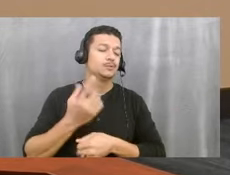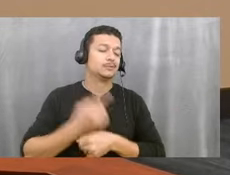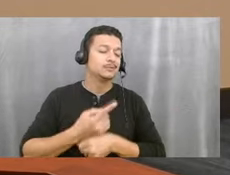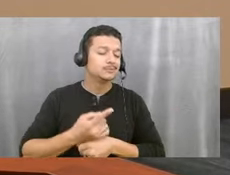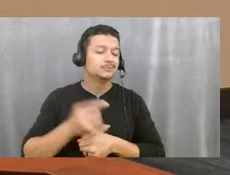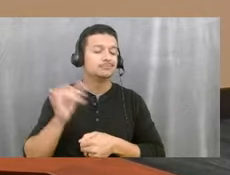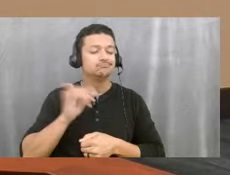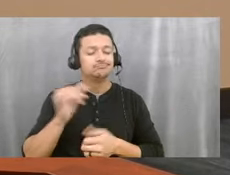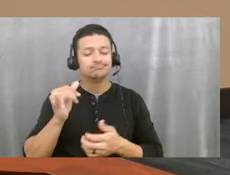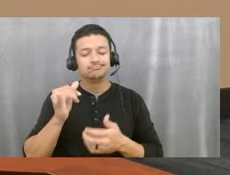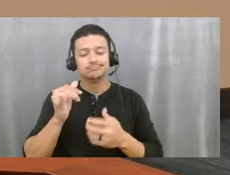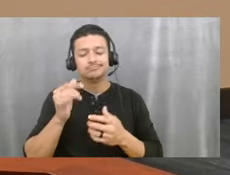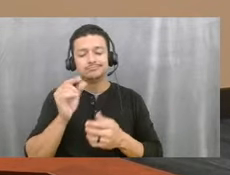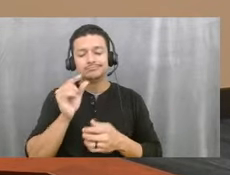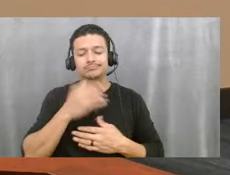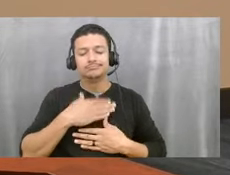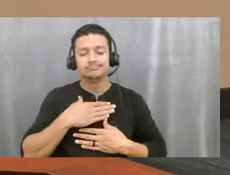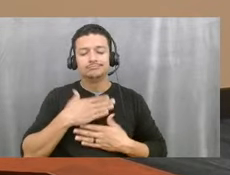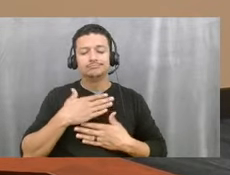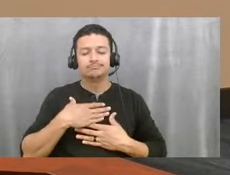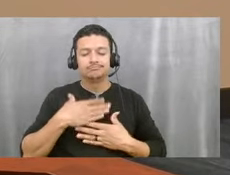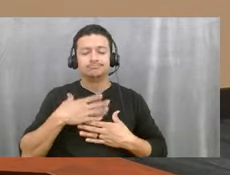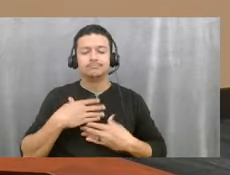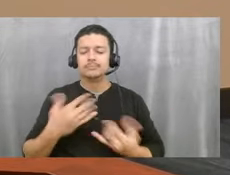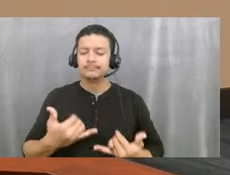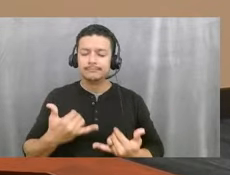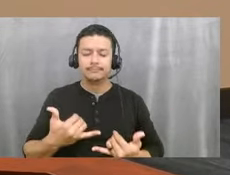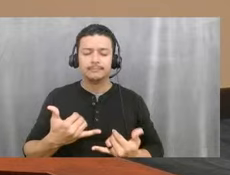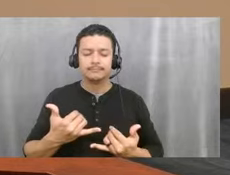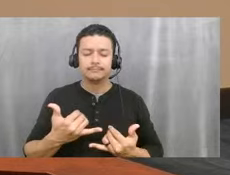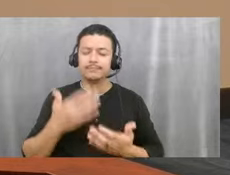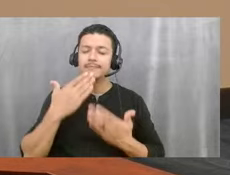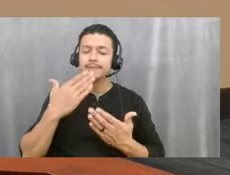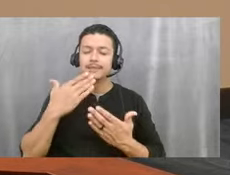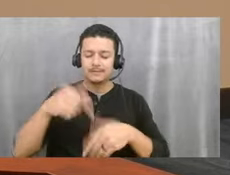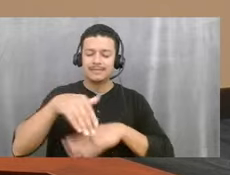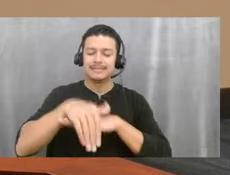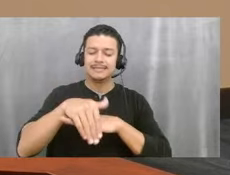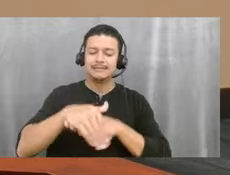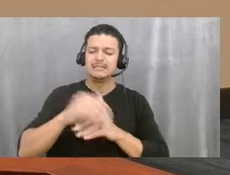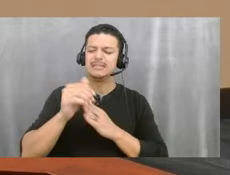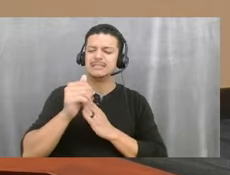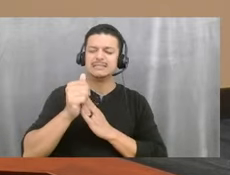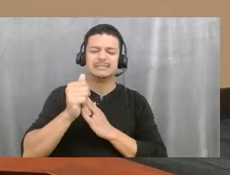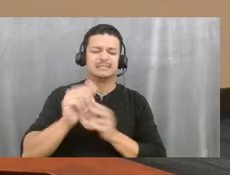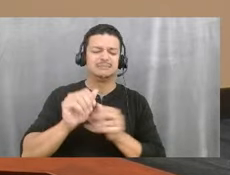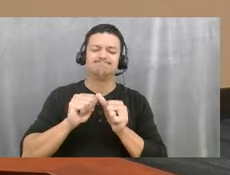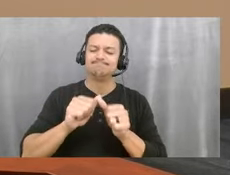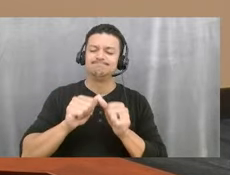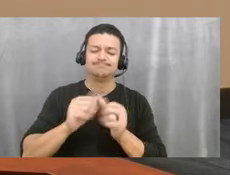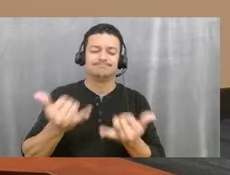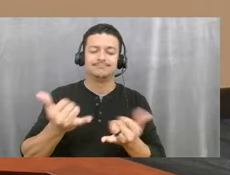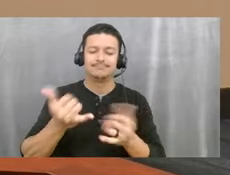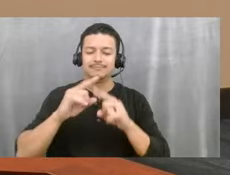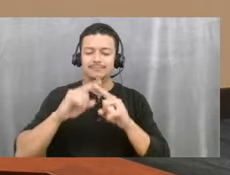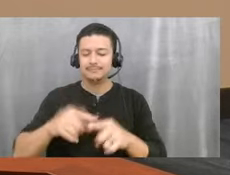small breaths in our lungs even now. We thank you for this evening. May you continue to lead us. And it's in your name we pray. Amen.